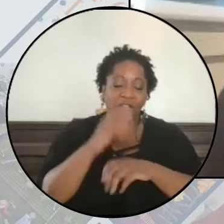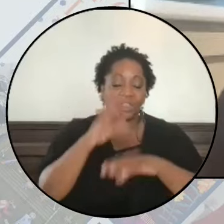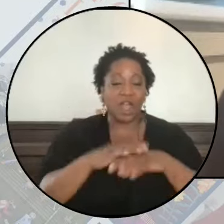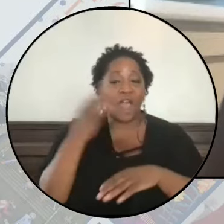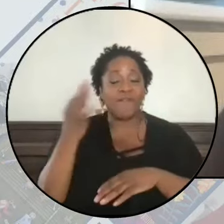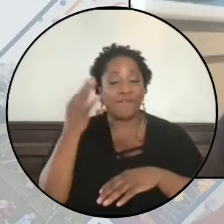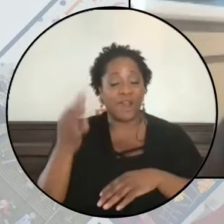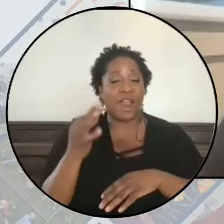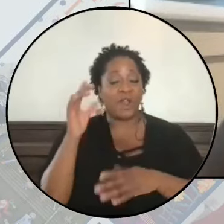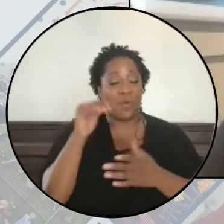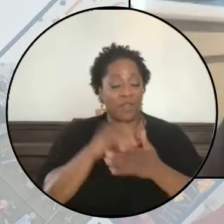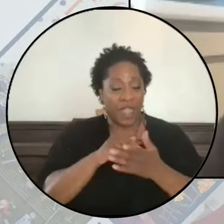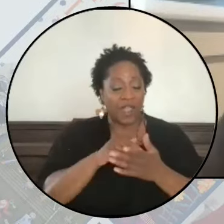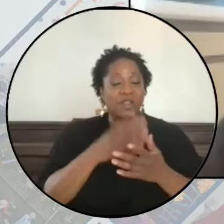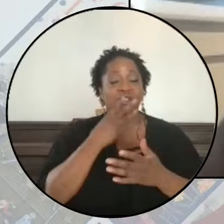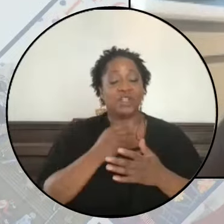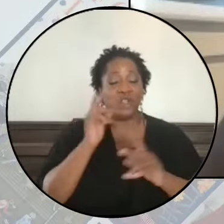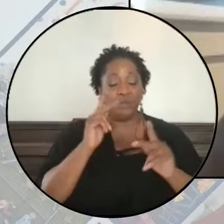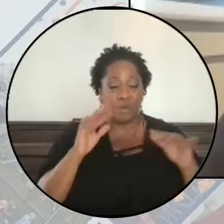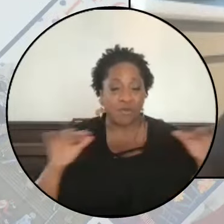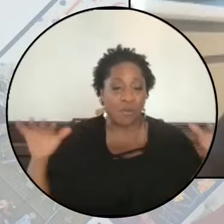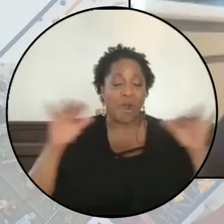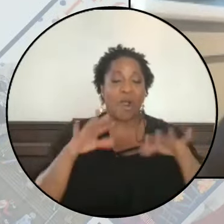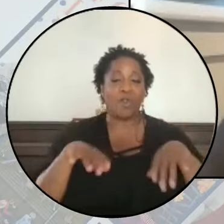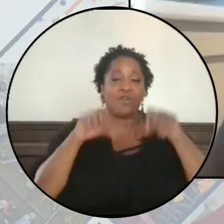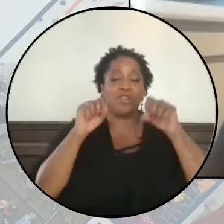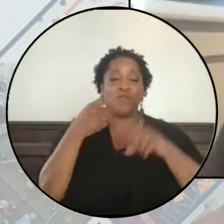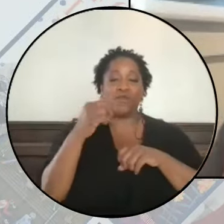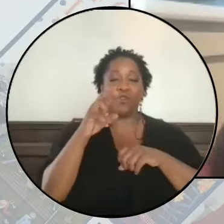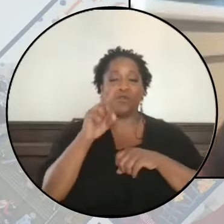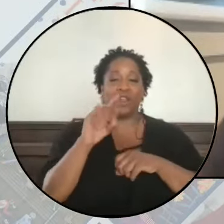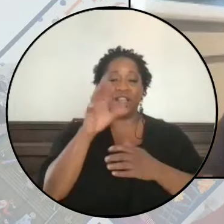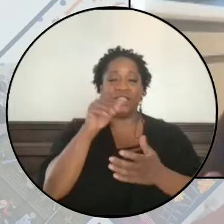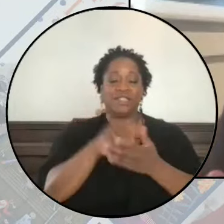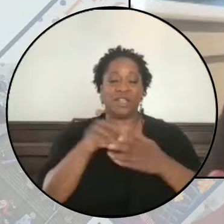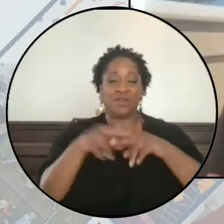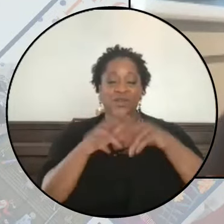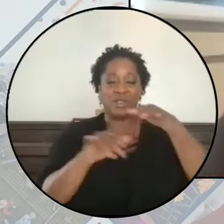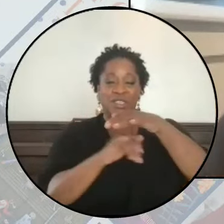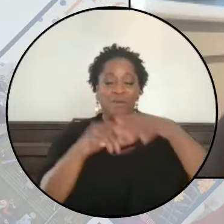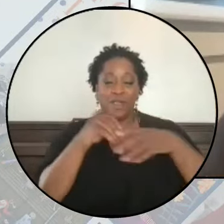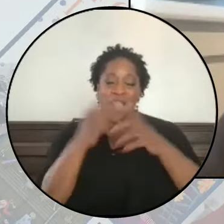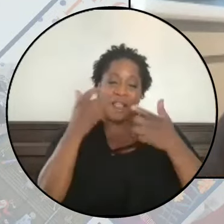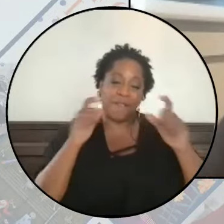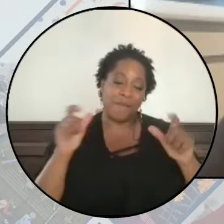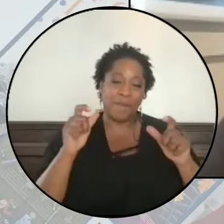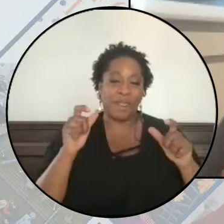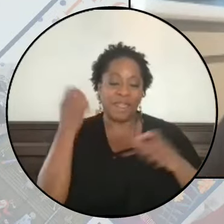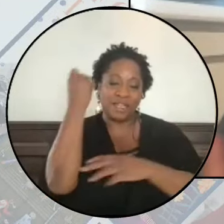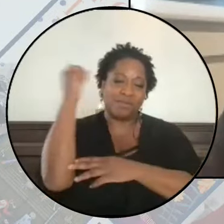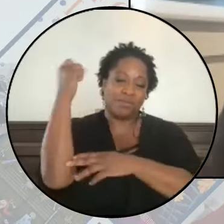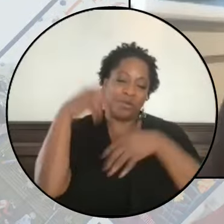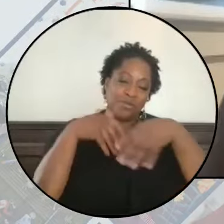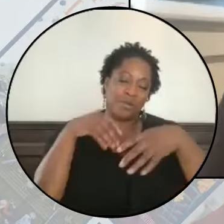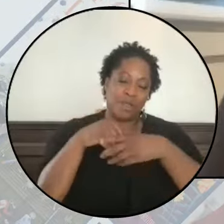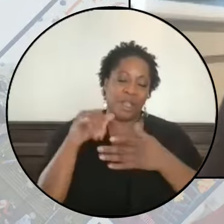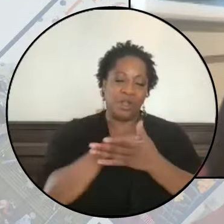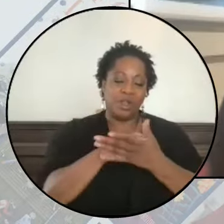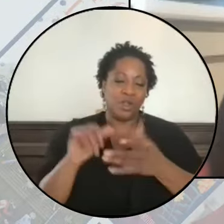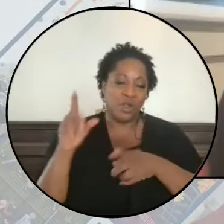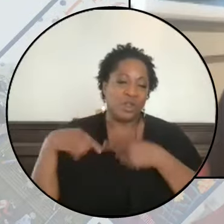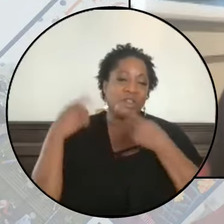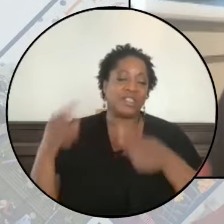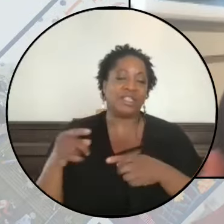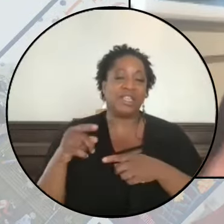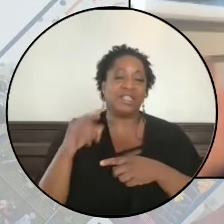On Friday, thousands of Jews and people of all walks of life took over Grand Central Station in the largest mass civil disobedience in New York since the beginning